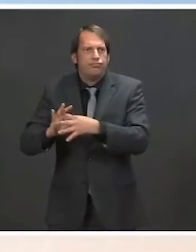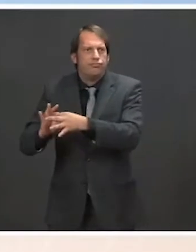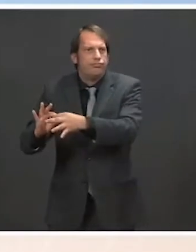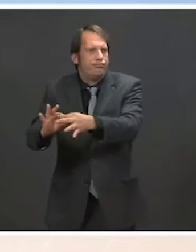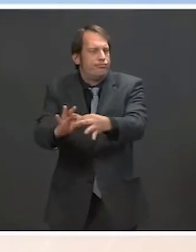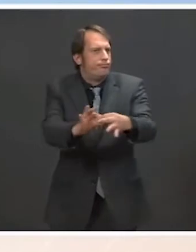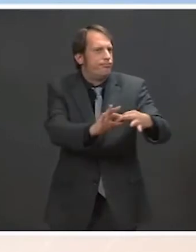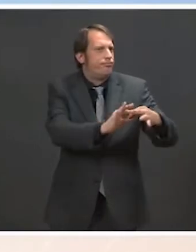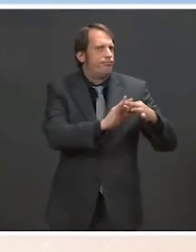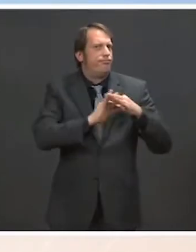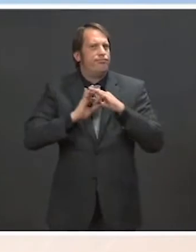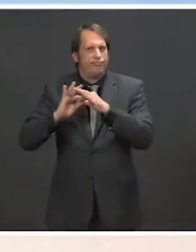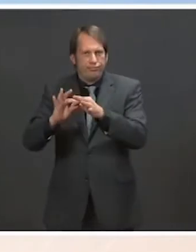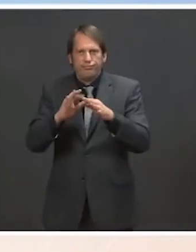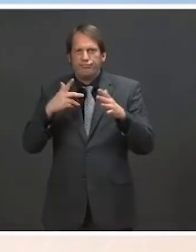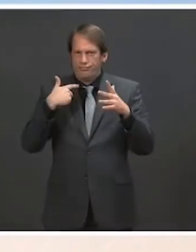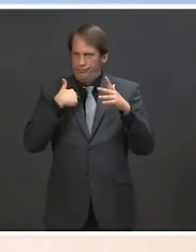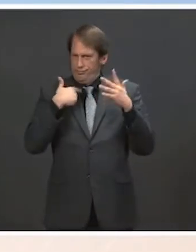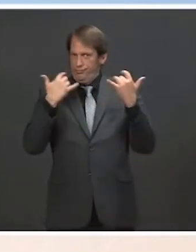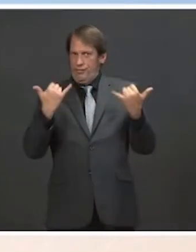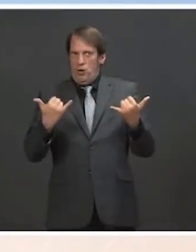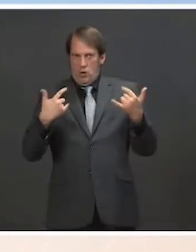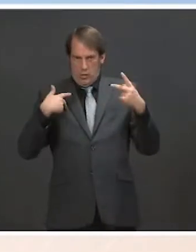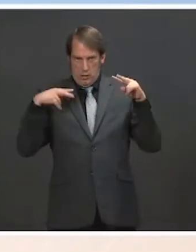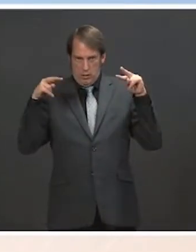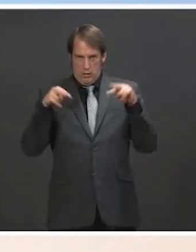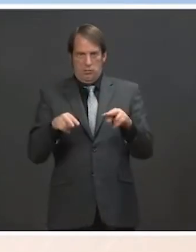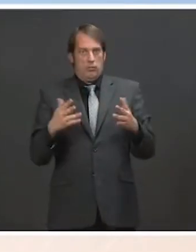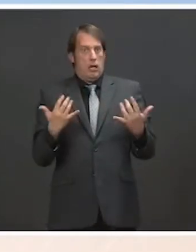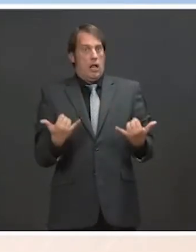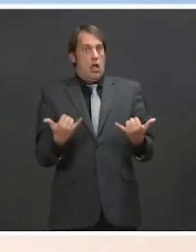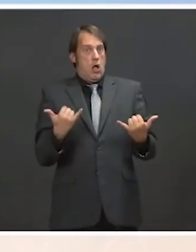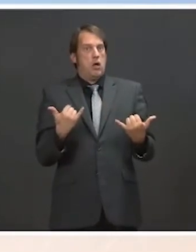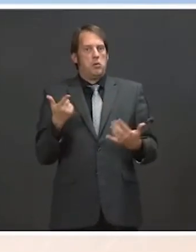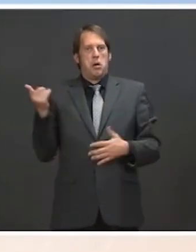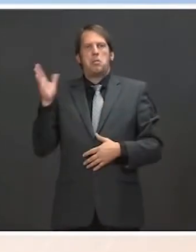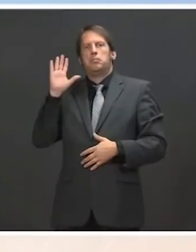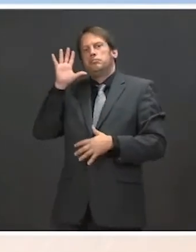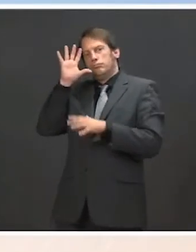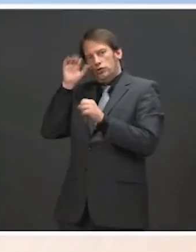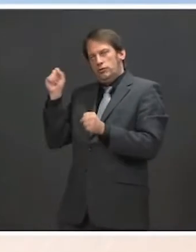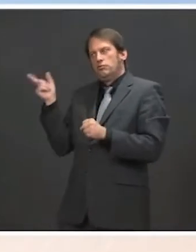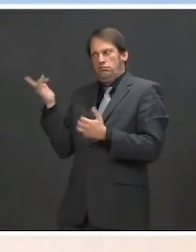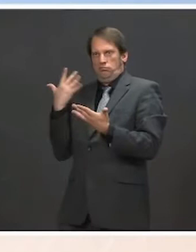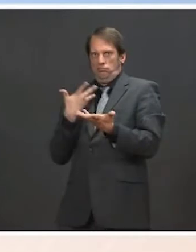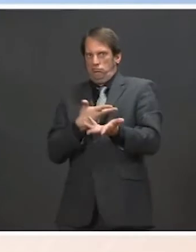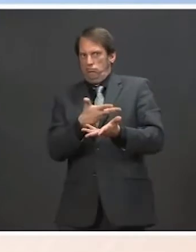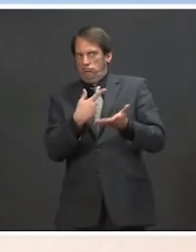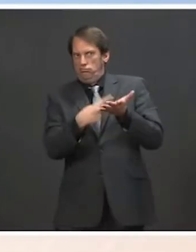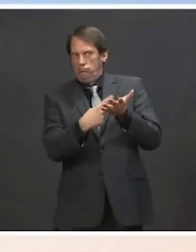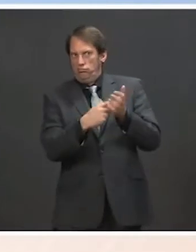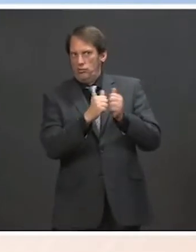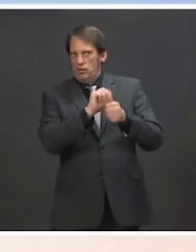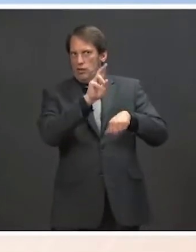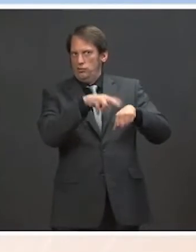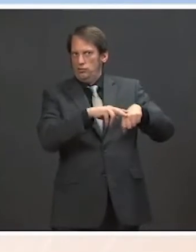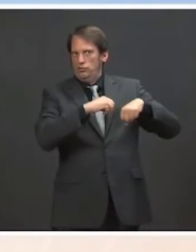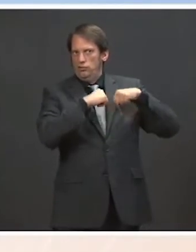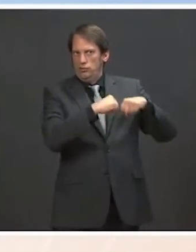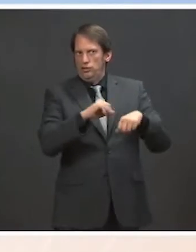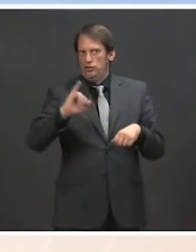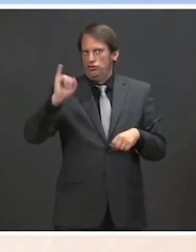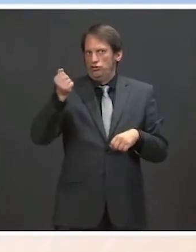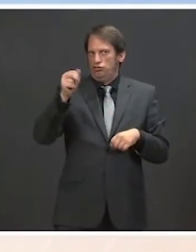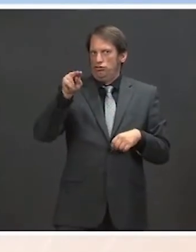are now. I expect the President will certainly be talking with his national security team. Well, Jake Sullivan and Tony Blinken, our Secretary of State